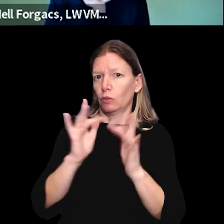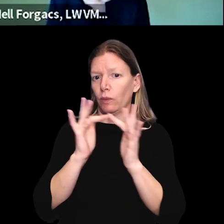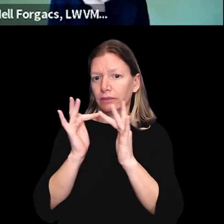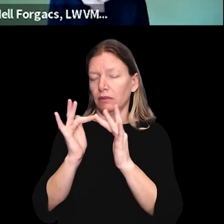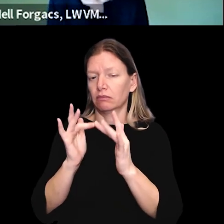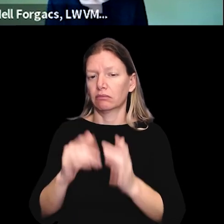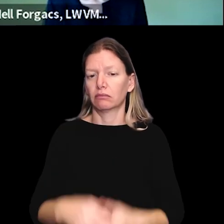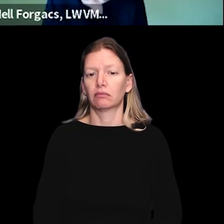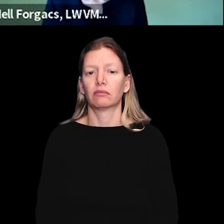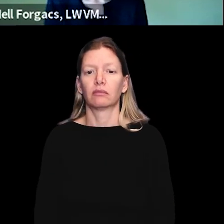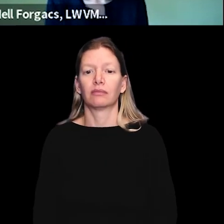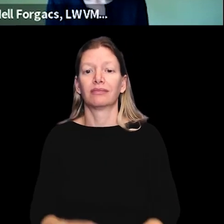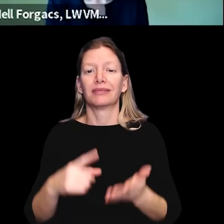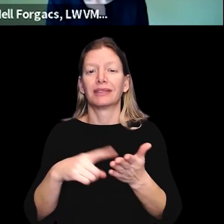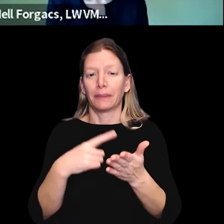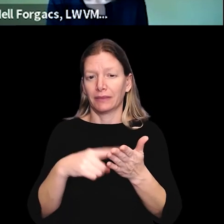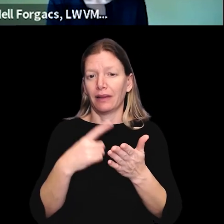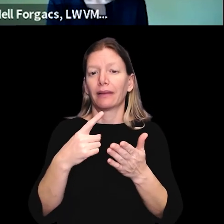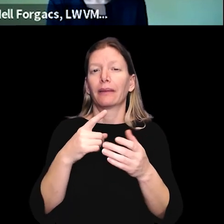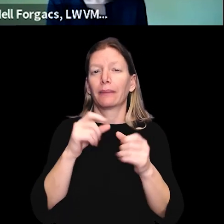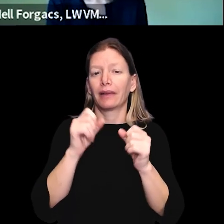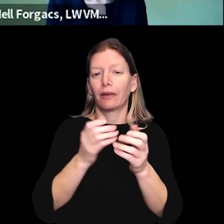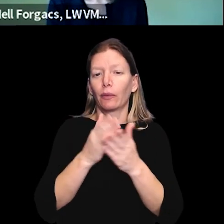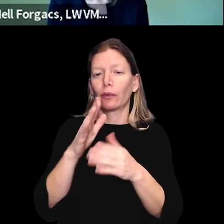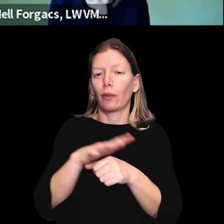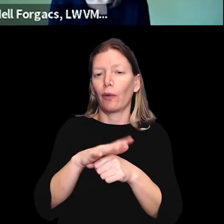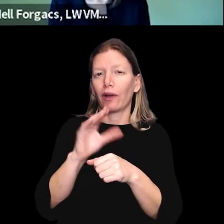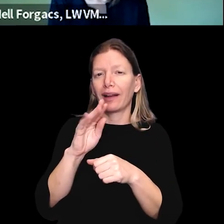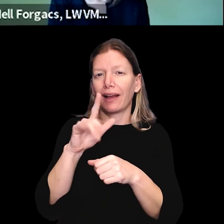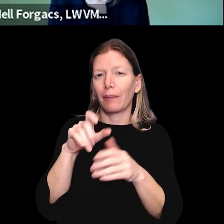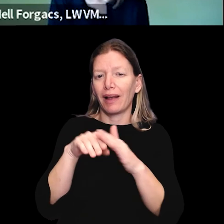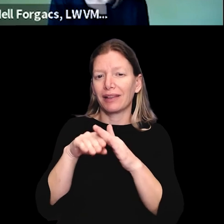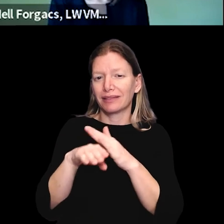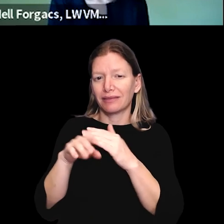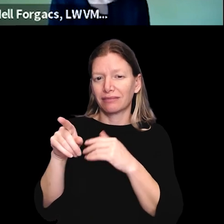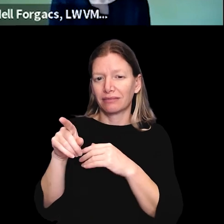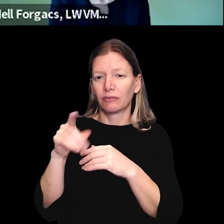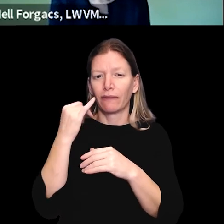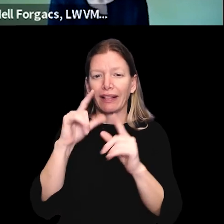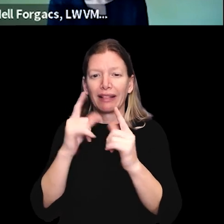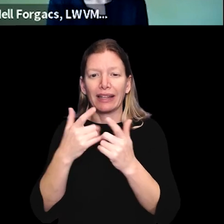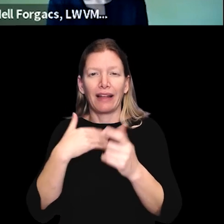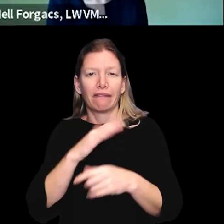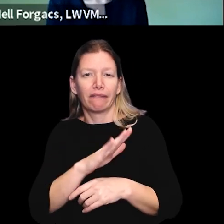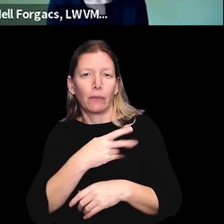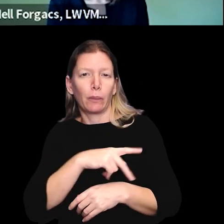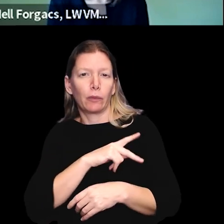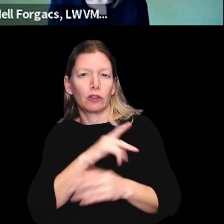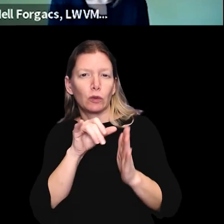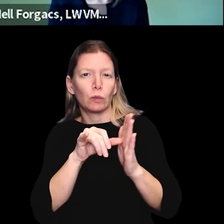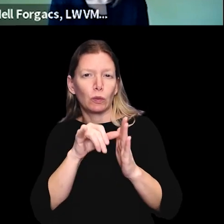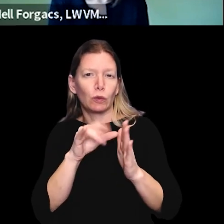may also be available on their websites, sometimes also through local cable access stations or if a week has a